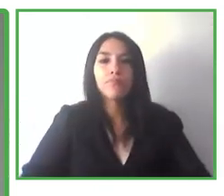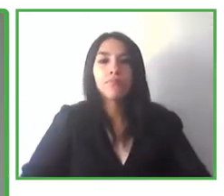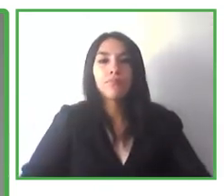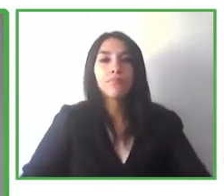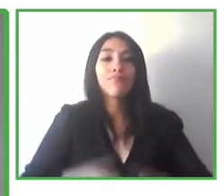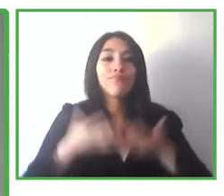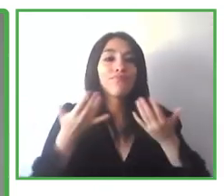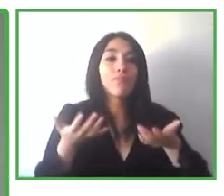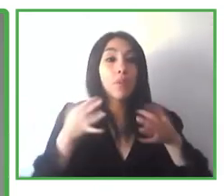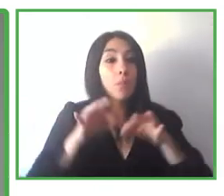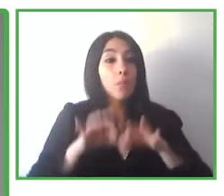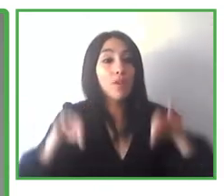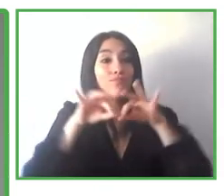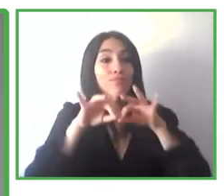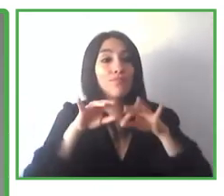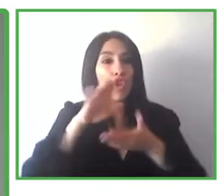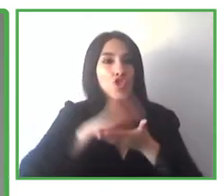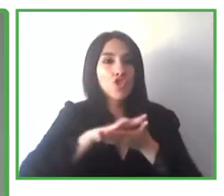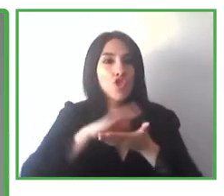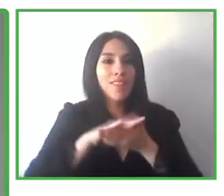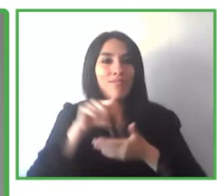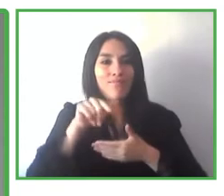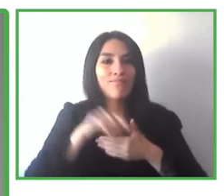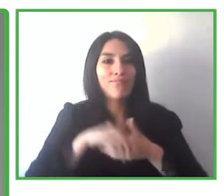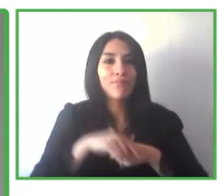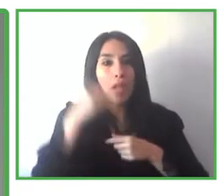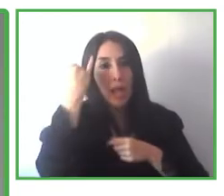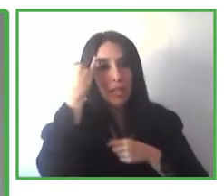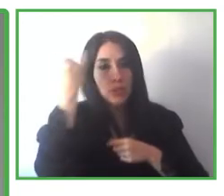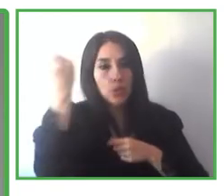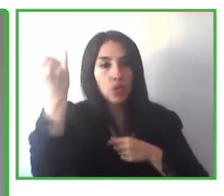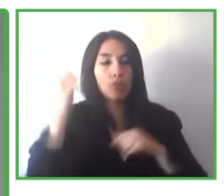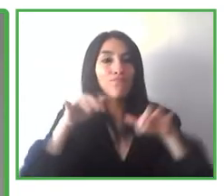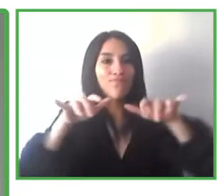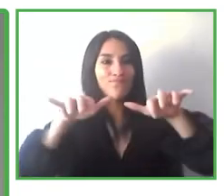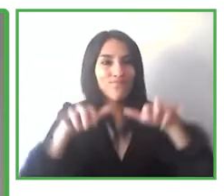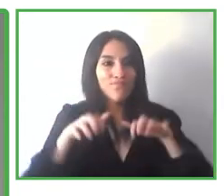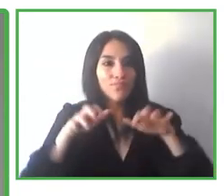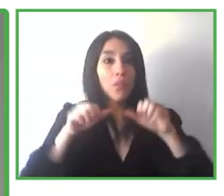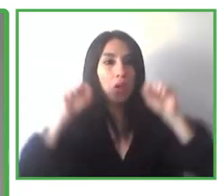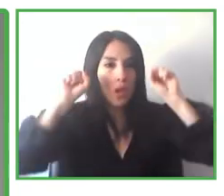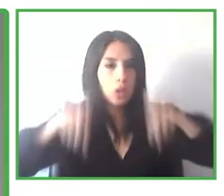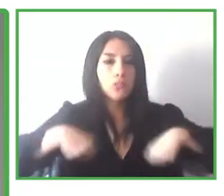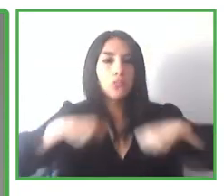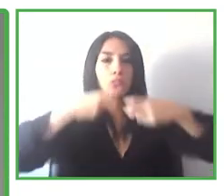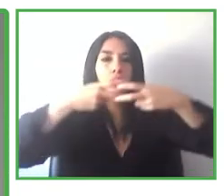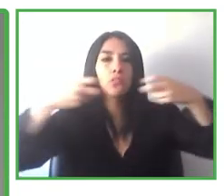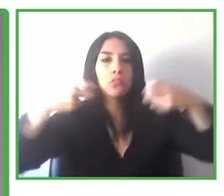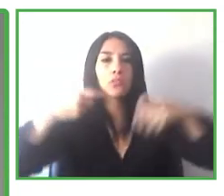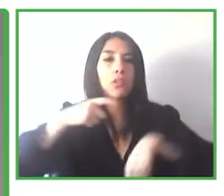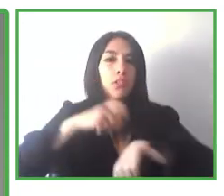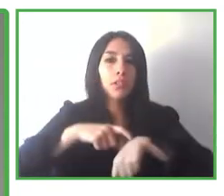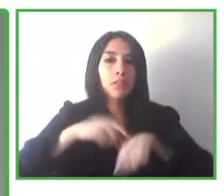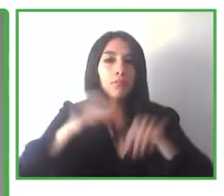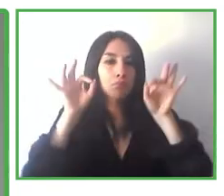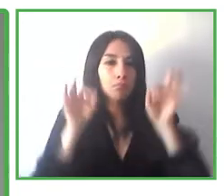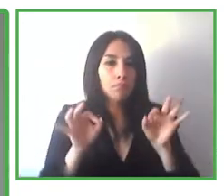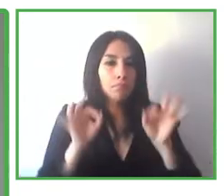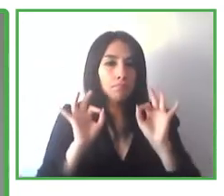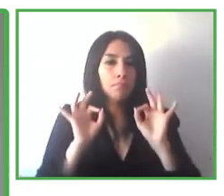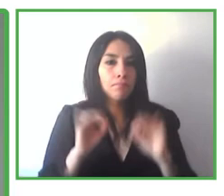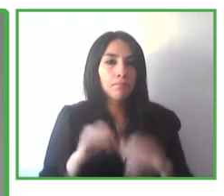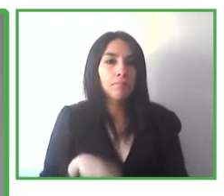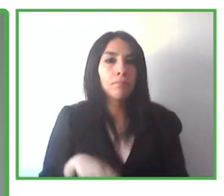course, may use this during the class with artificial intelligence, which allows for that. And with this,